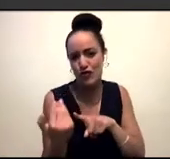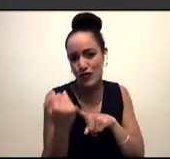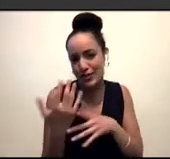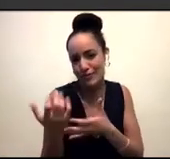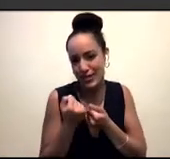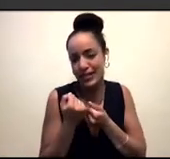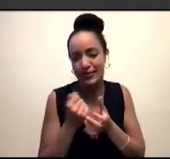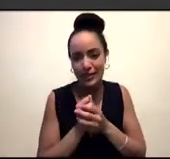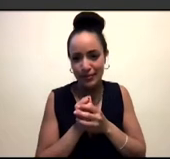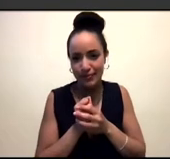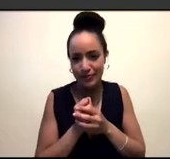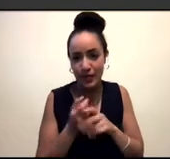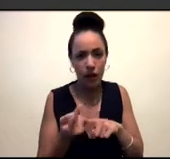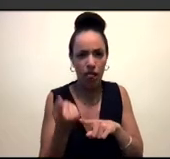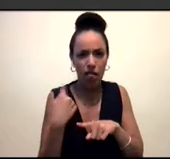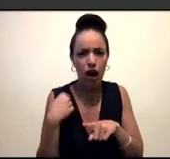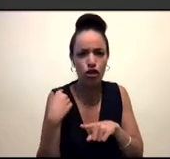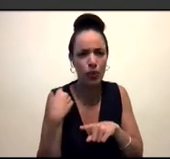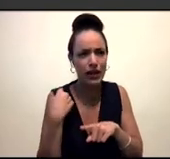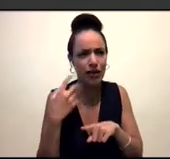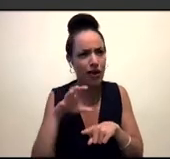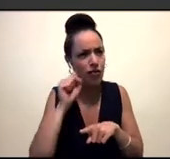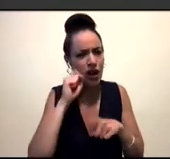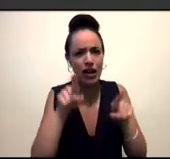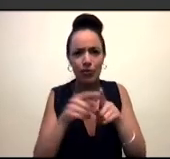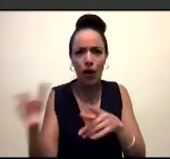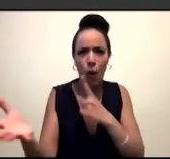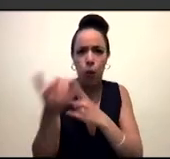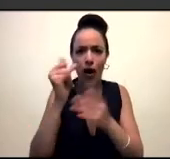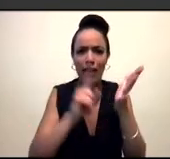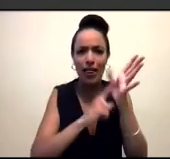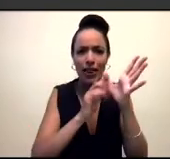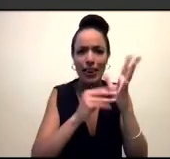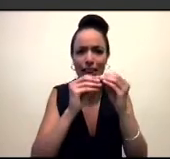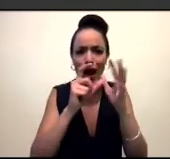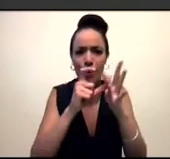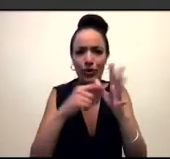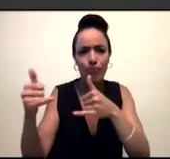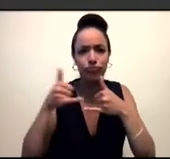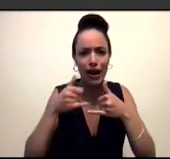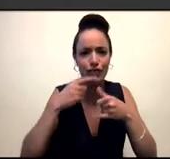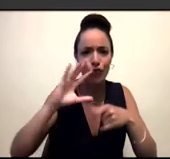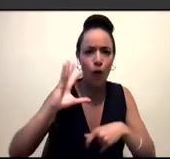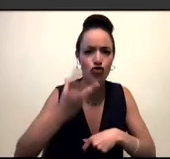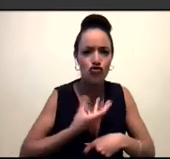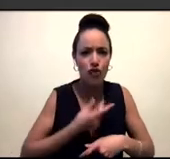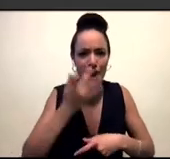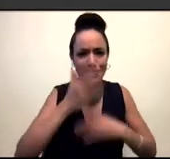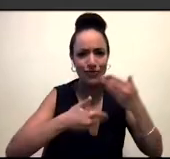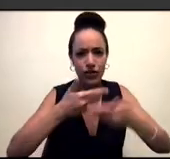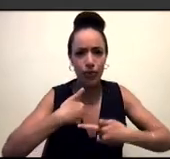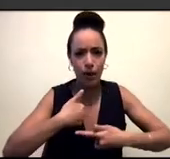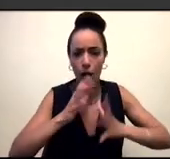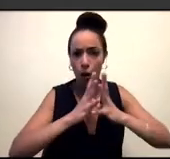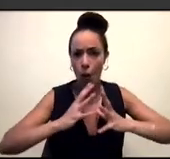found out that I won the Lambda as well for Transfiction, which was also like, for me, it was like a big shock.